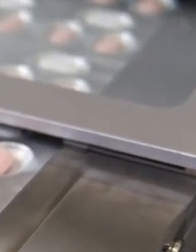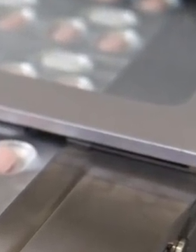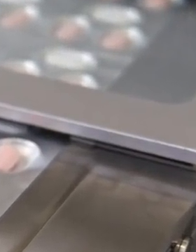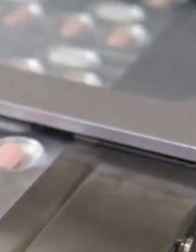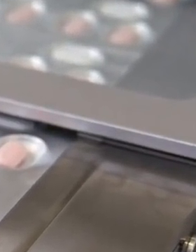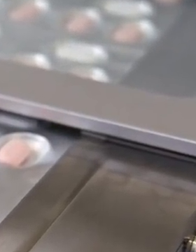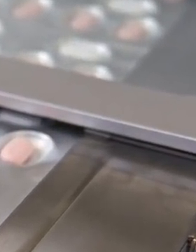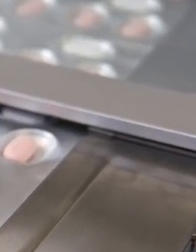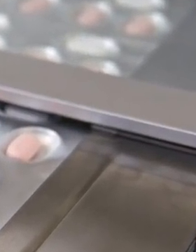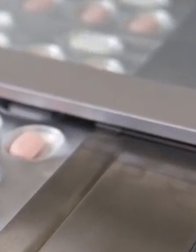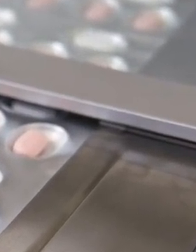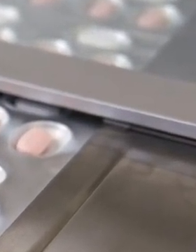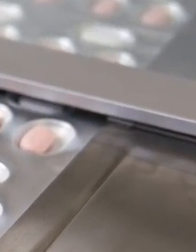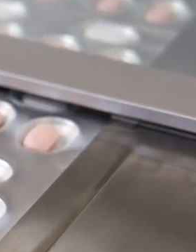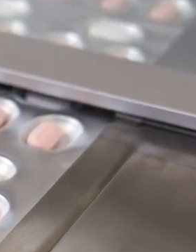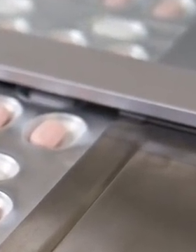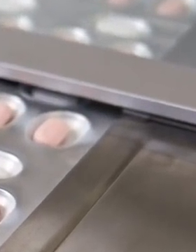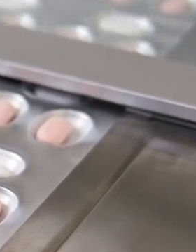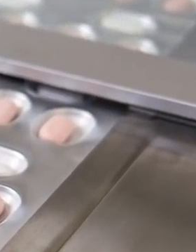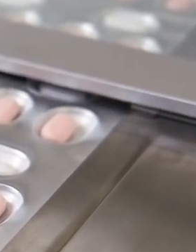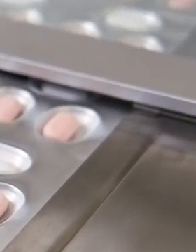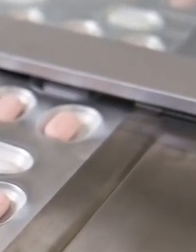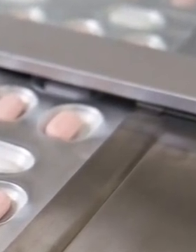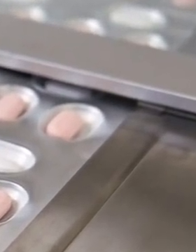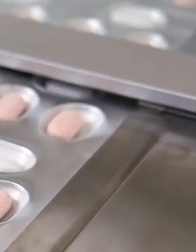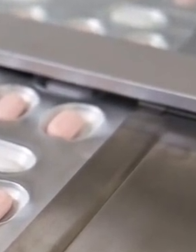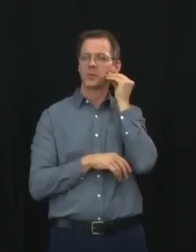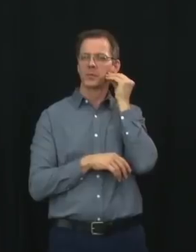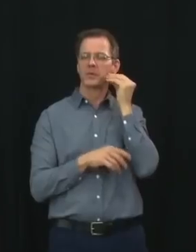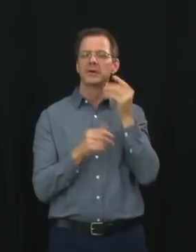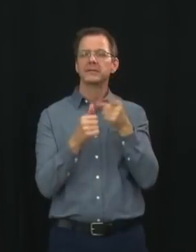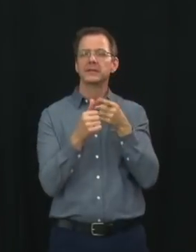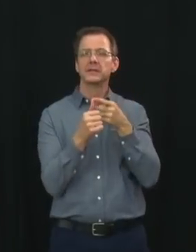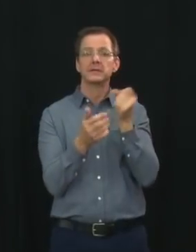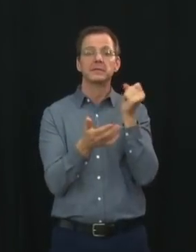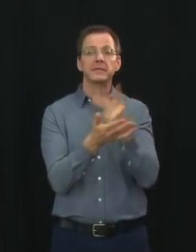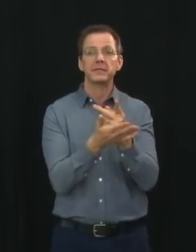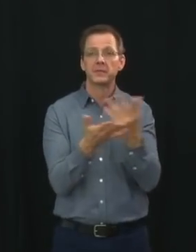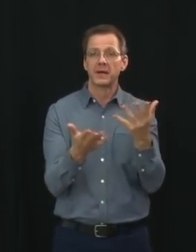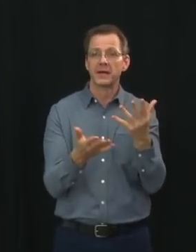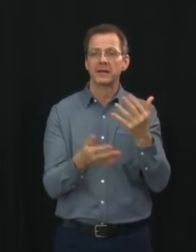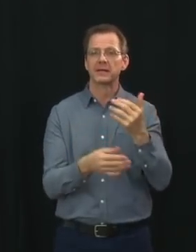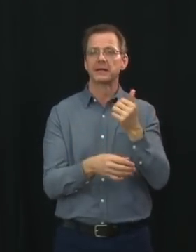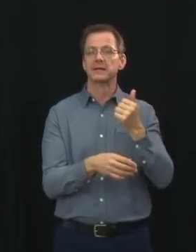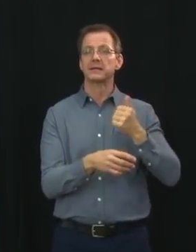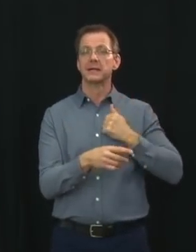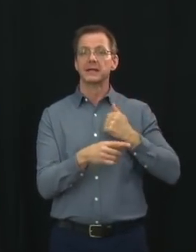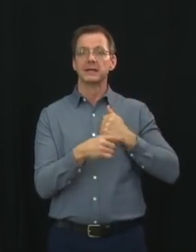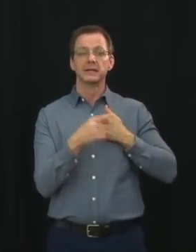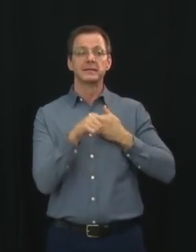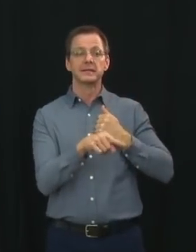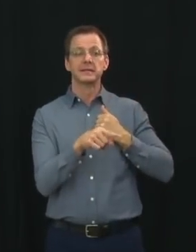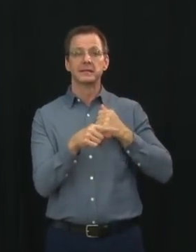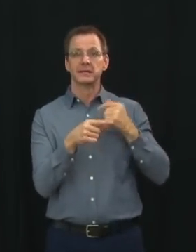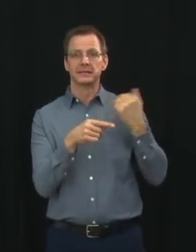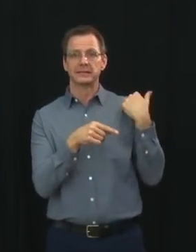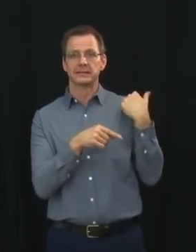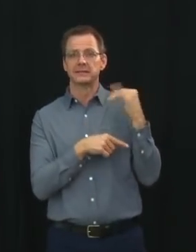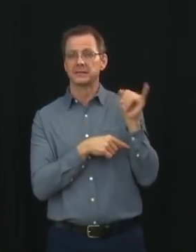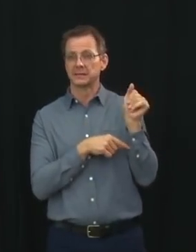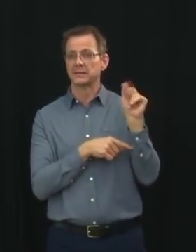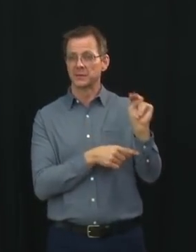was first approved for use in Canada in late January, but due to limited supply, was initially only available at 135